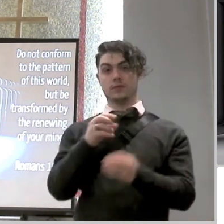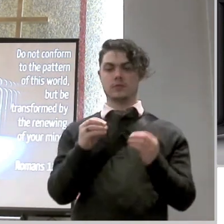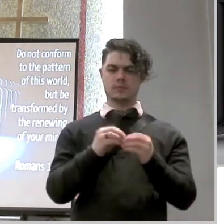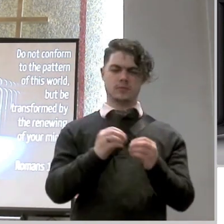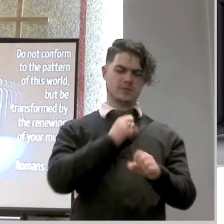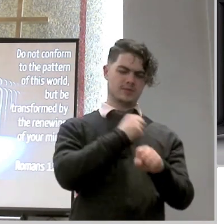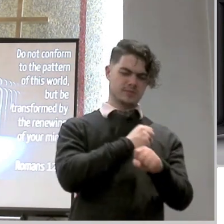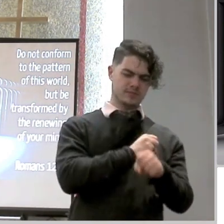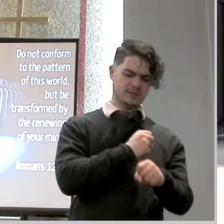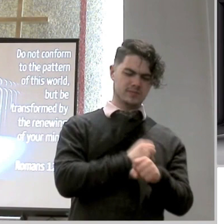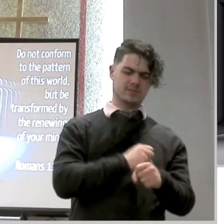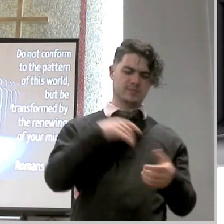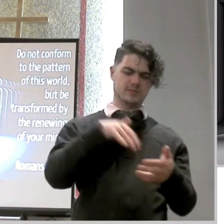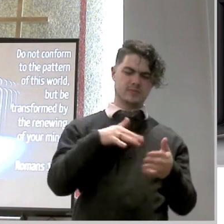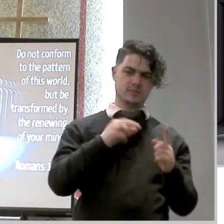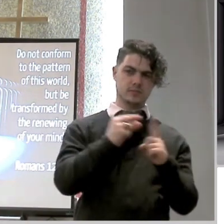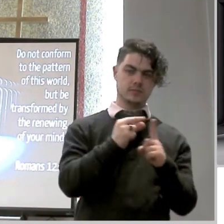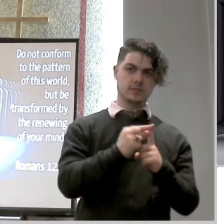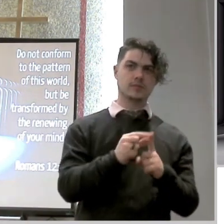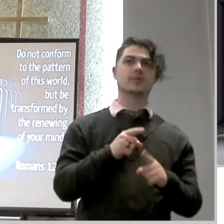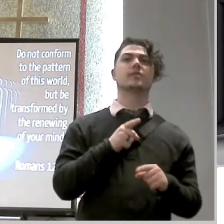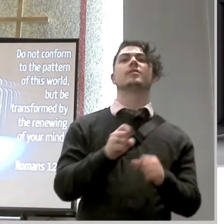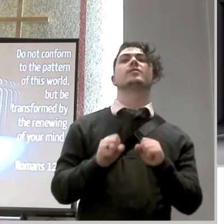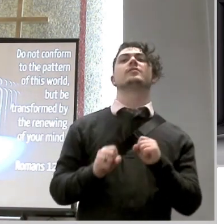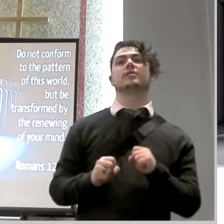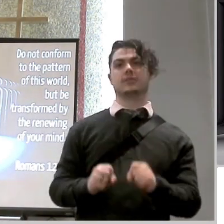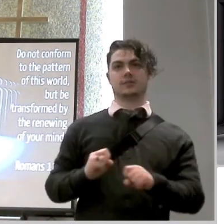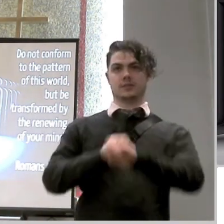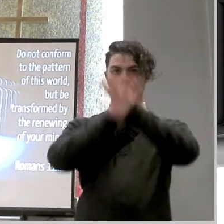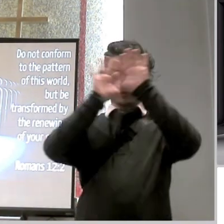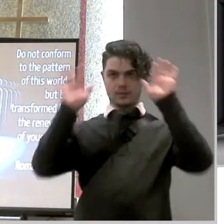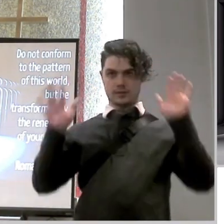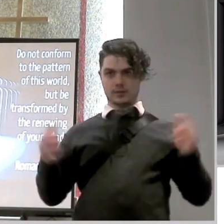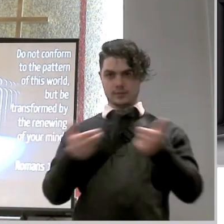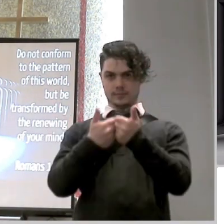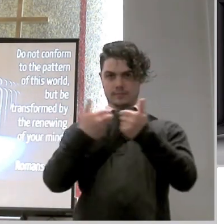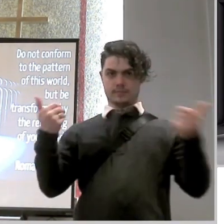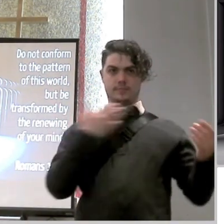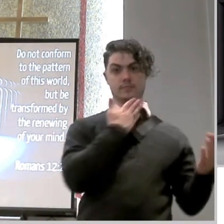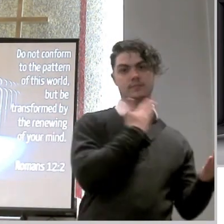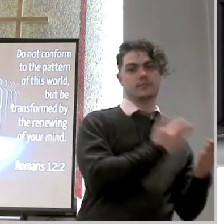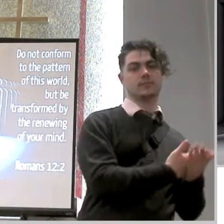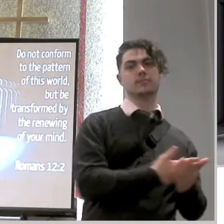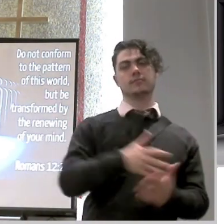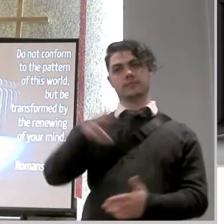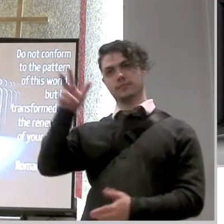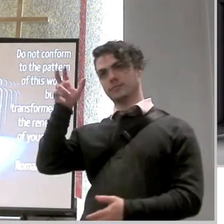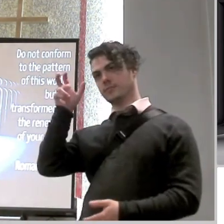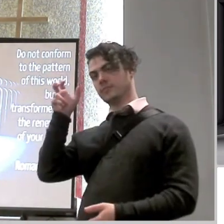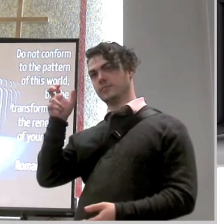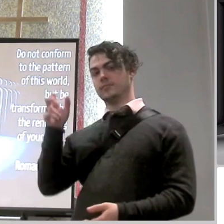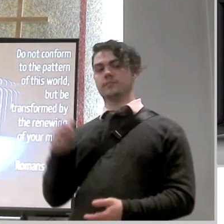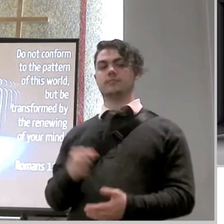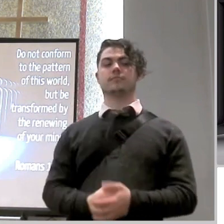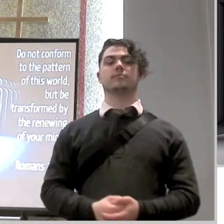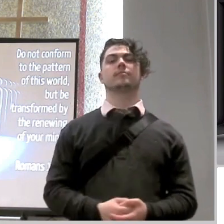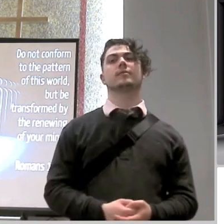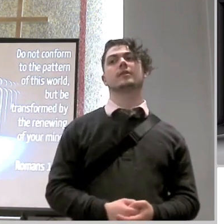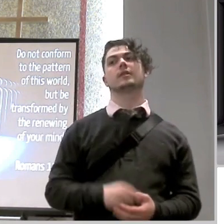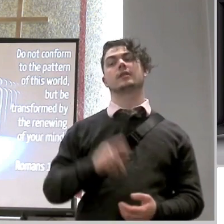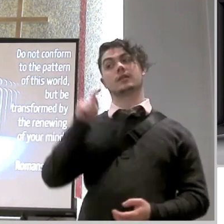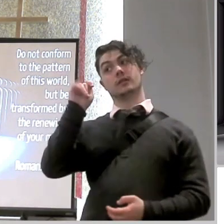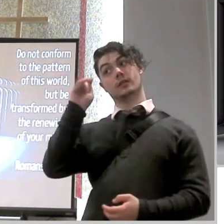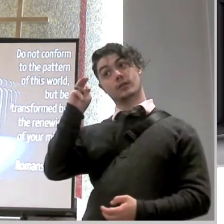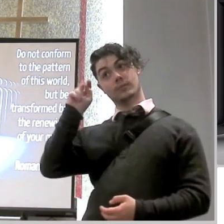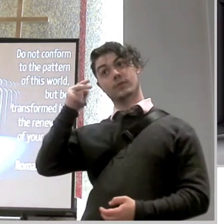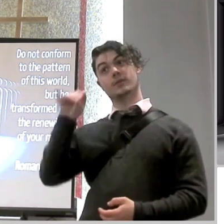we are to be able to distinguish good from evil essentially that's what second timothy tells us right that the man